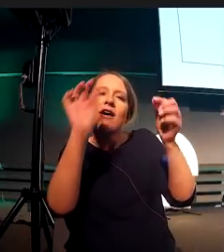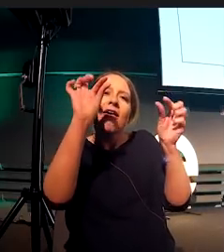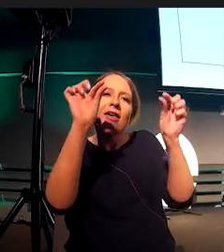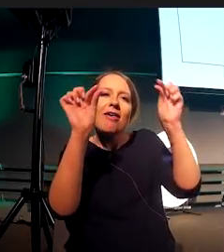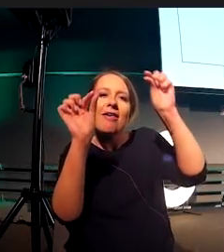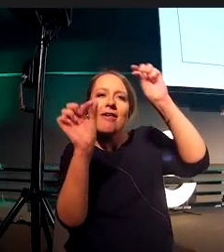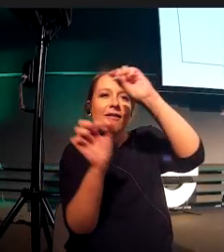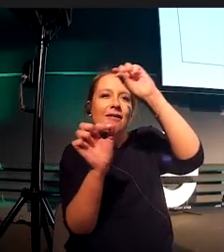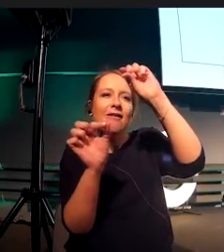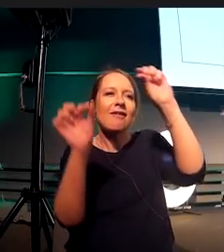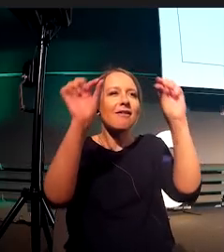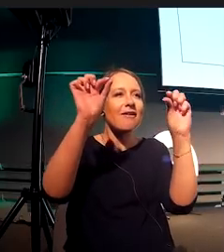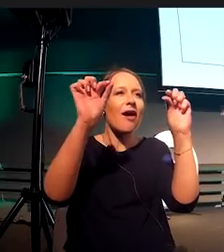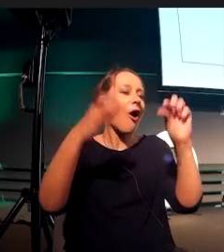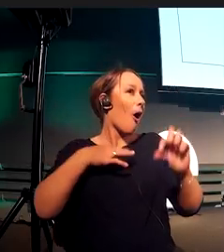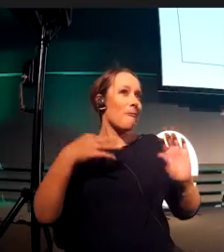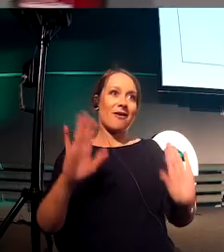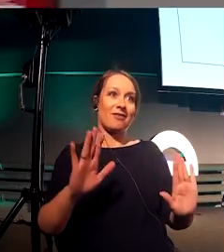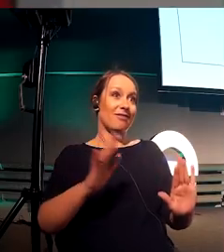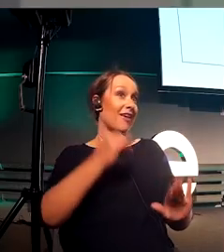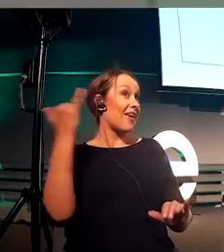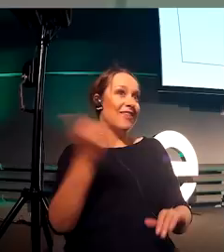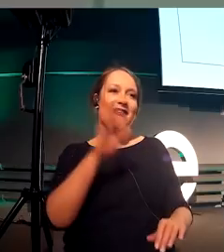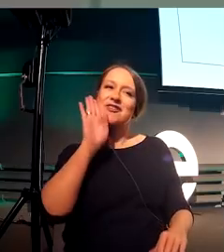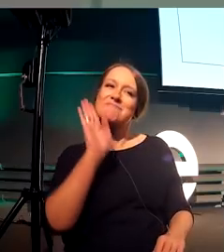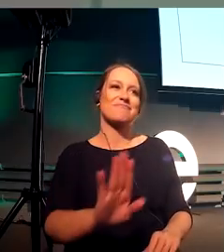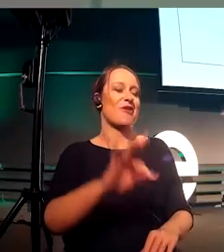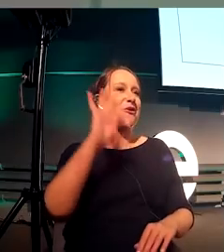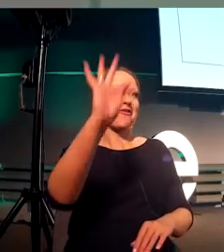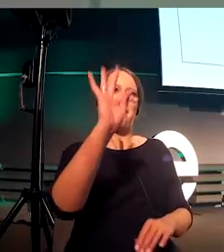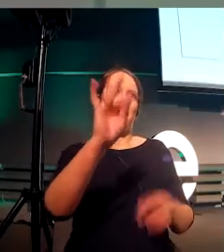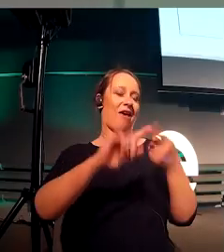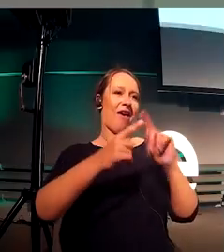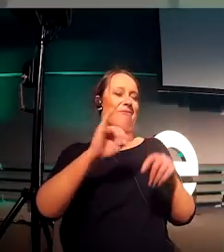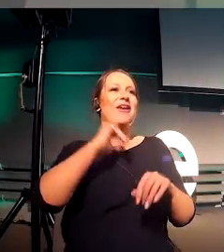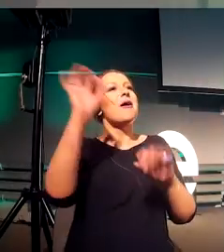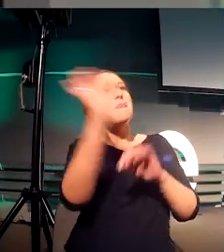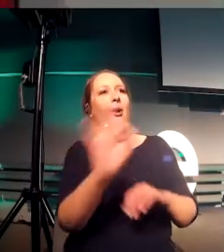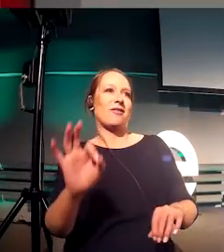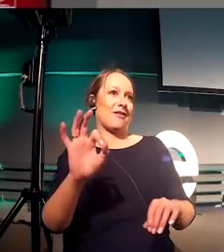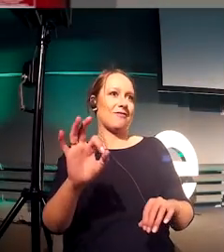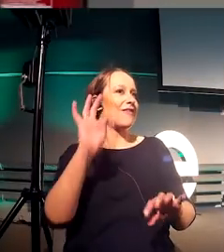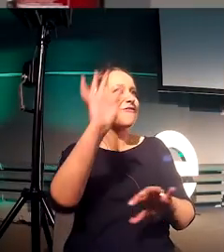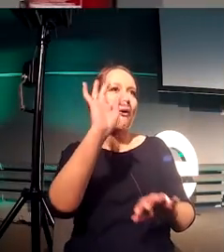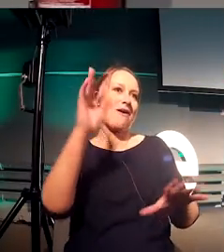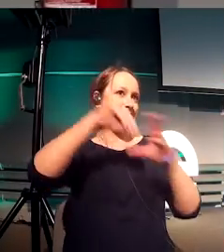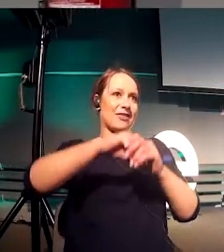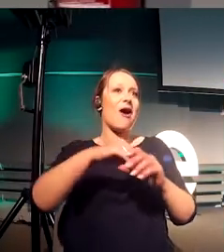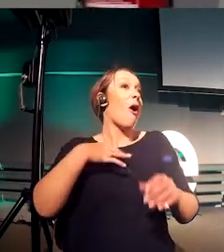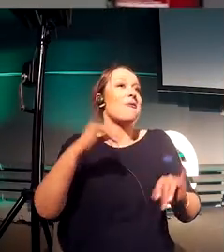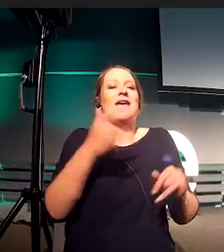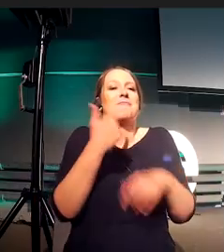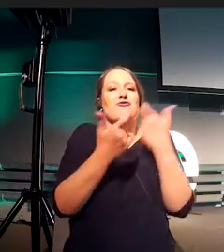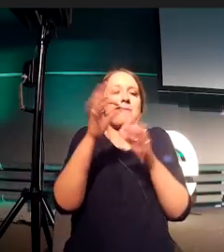same exact ratio and proportions, it doesn't matter how you stretch it and change it. And what do you do?